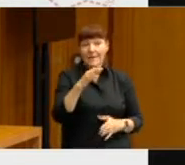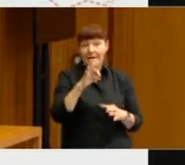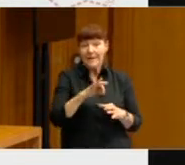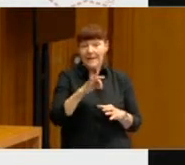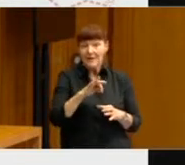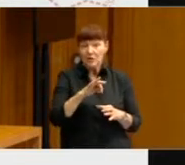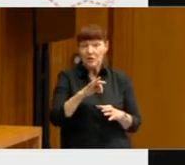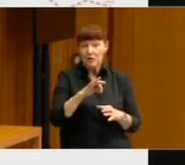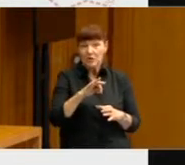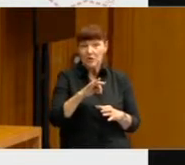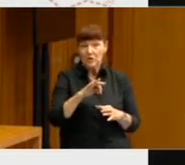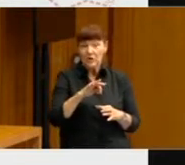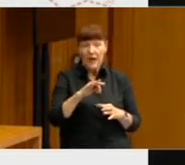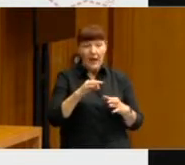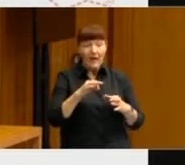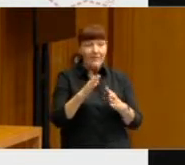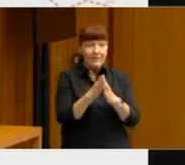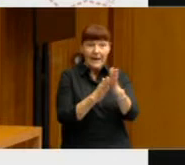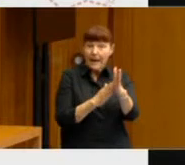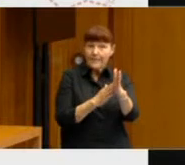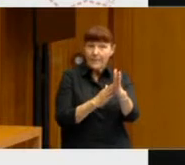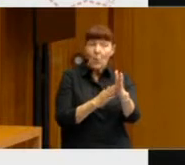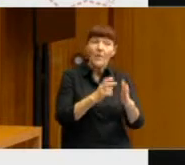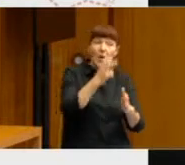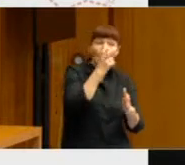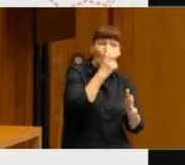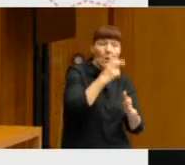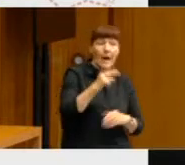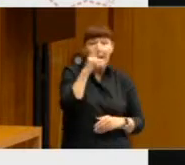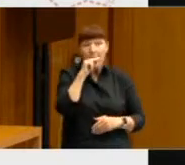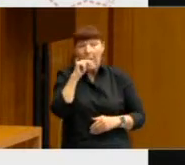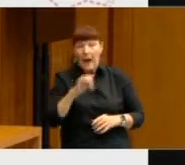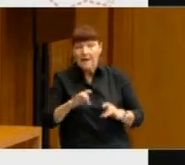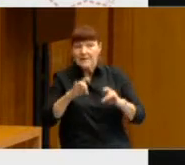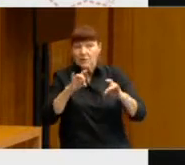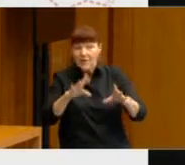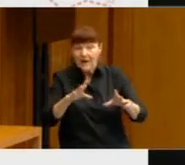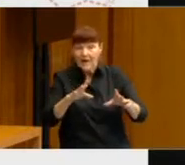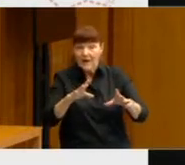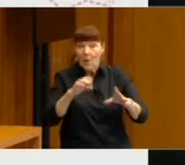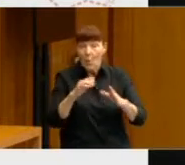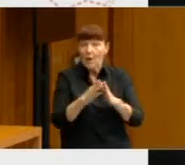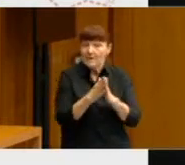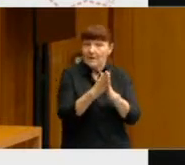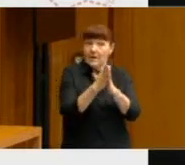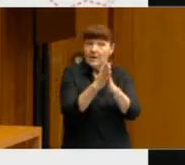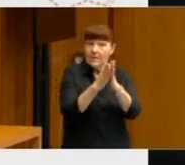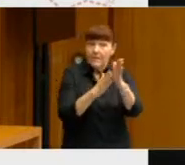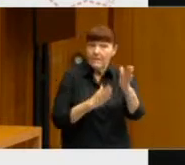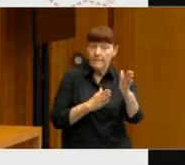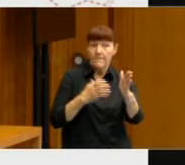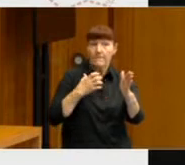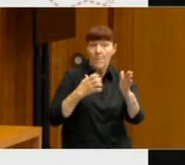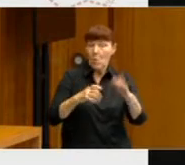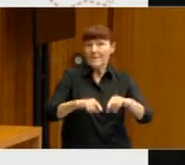the gap in voting behaviour between older and younger Australians was greater than at any other point